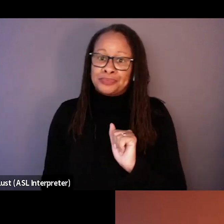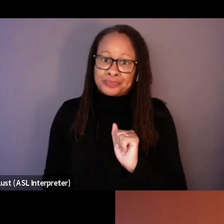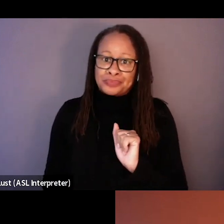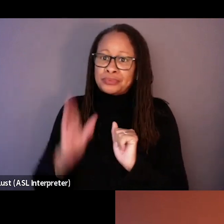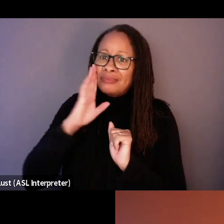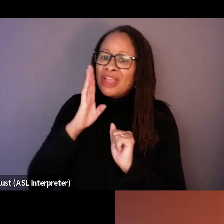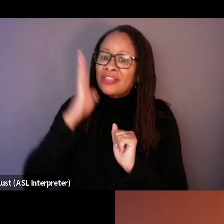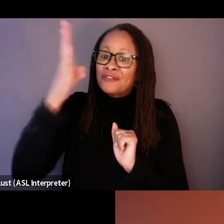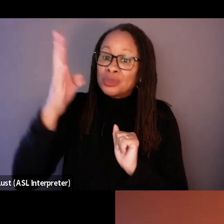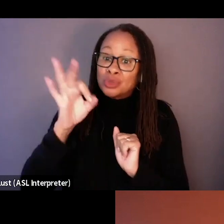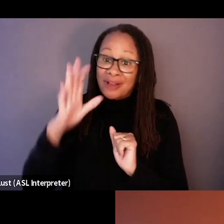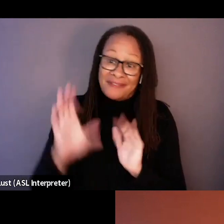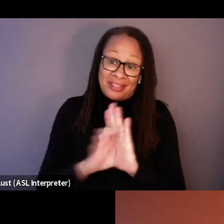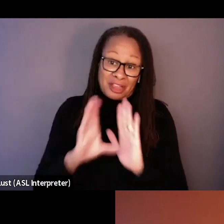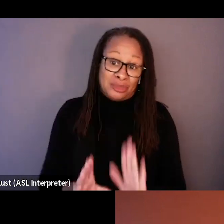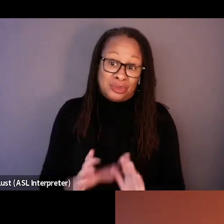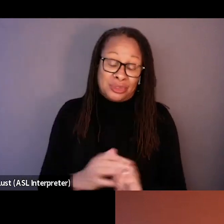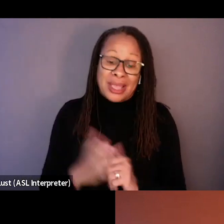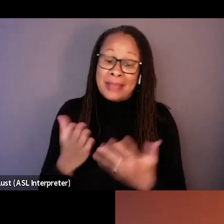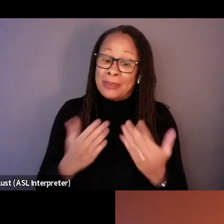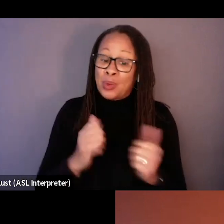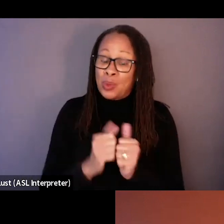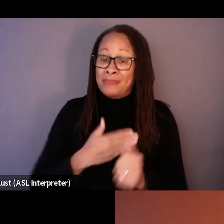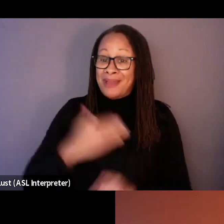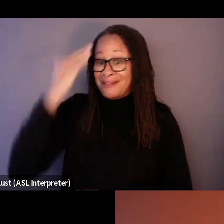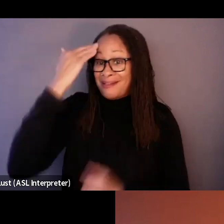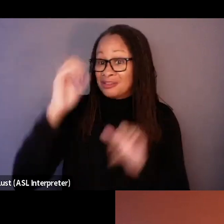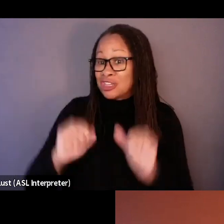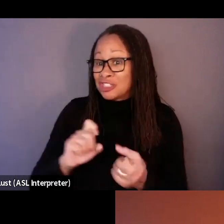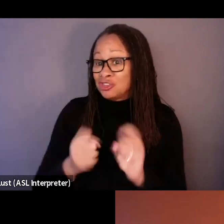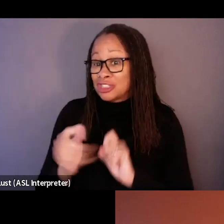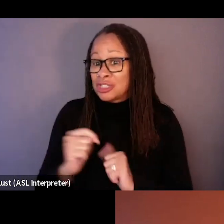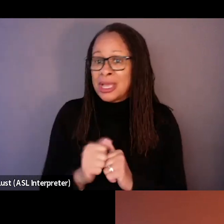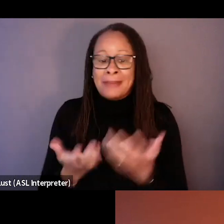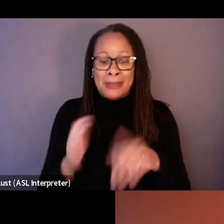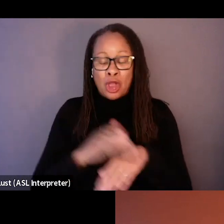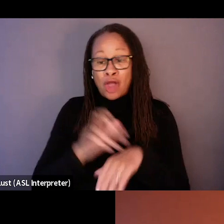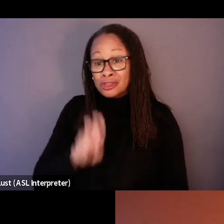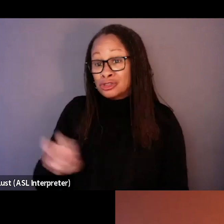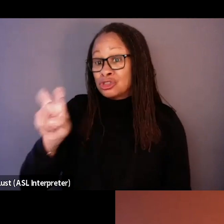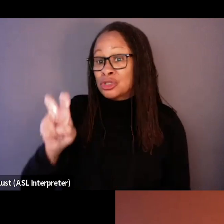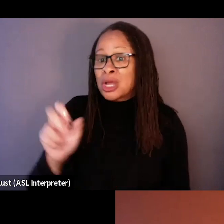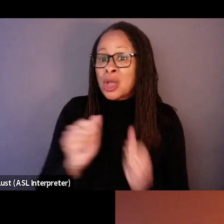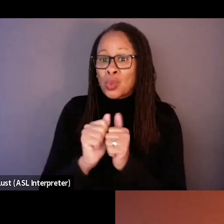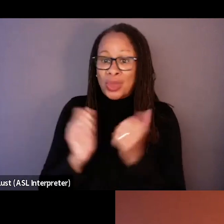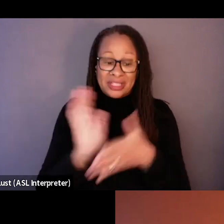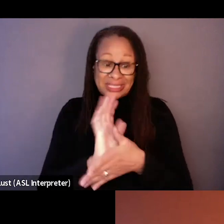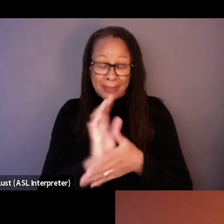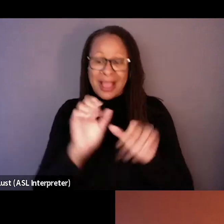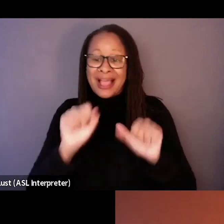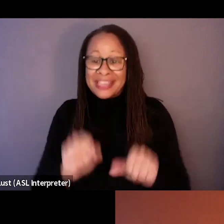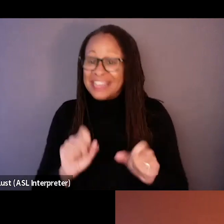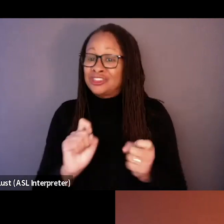future of the characters. And maybe with my knowledge, I can change it. Maybe in this journey with cinema, I can change it.